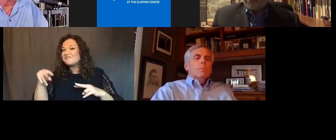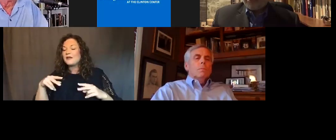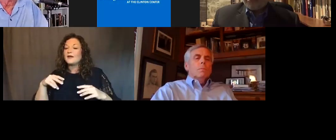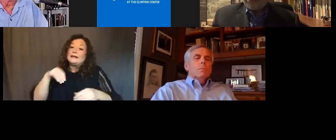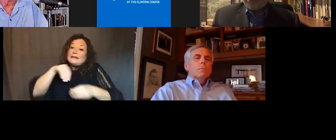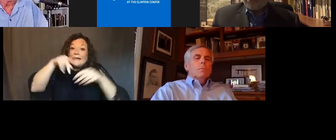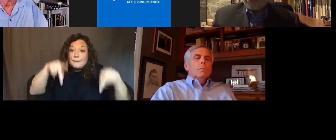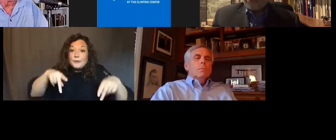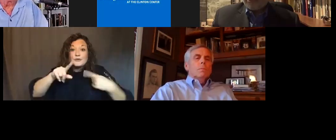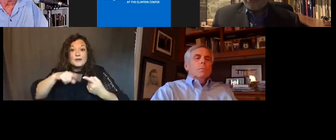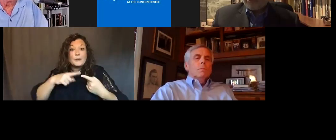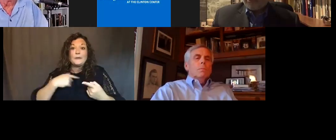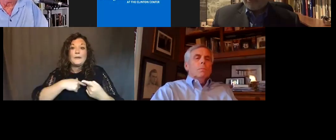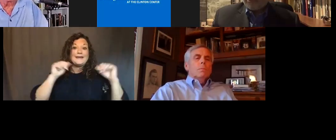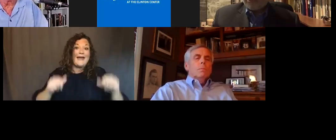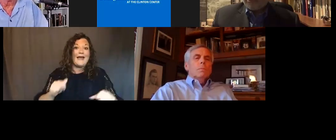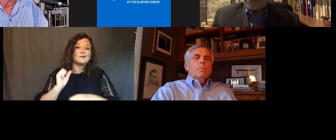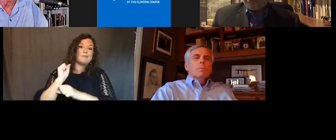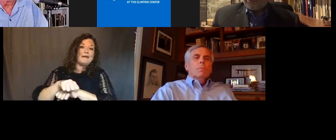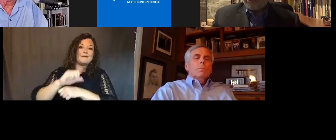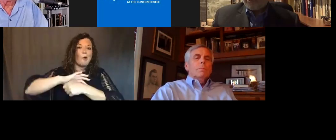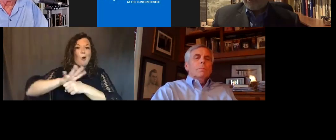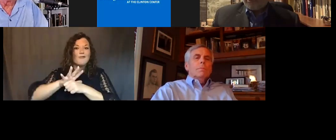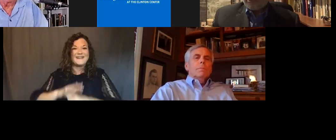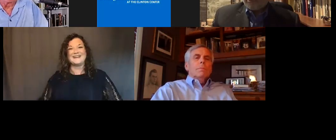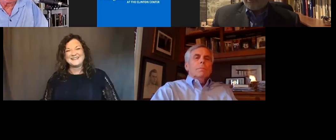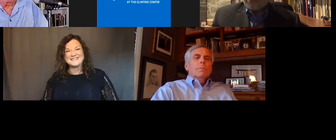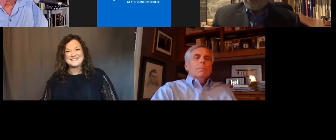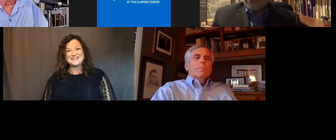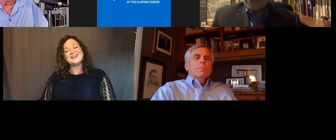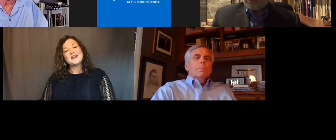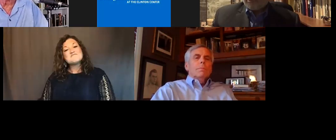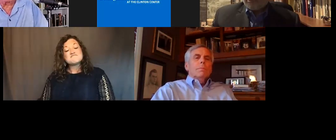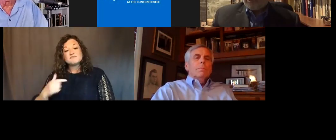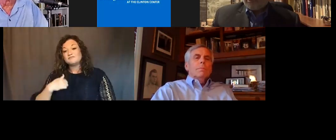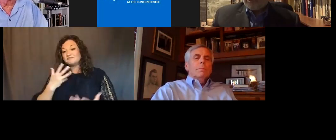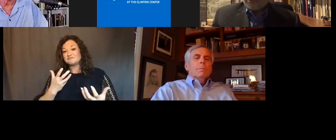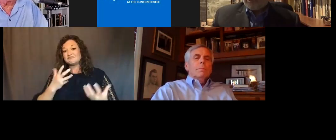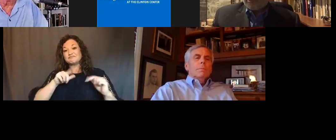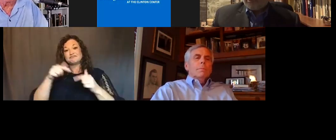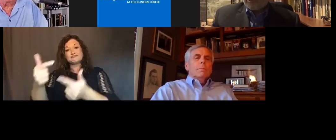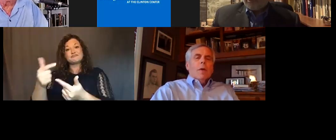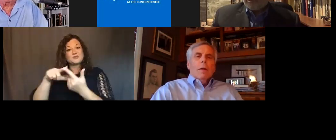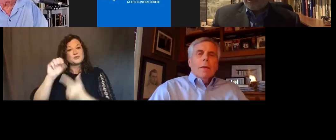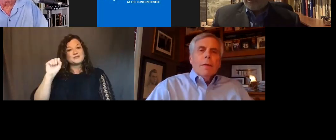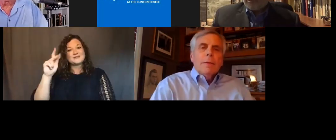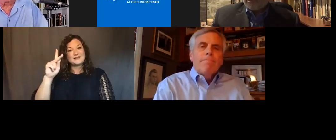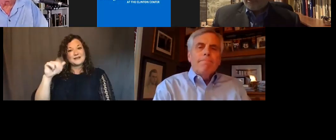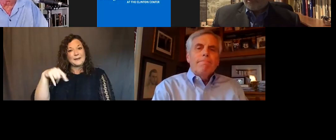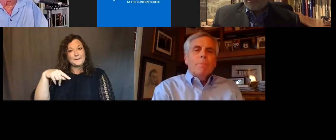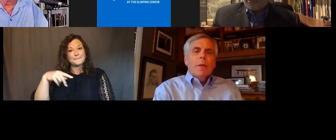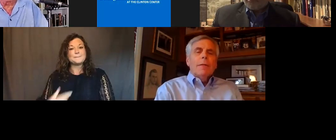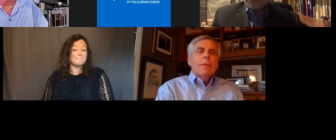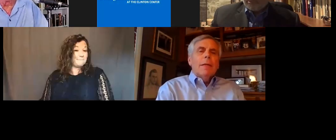we overcome this COVID virus. And I'd like to turn things back over to Skip now, if